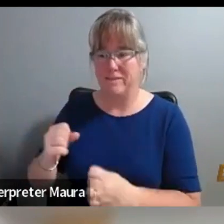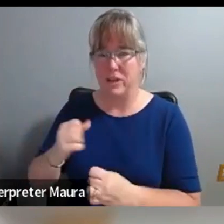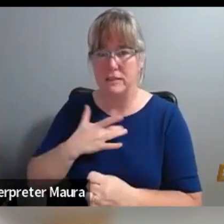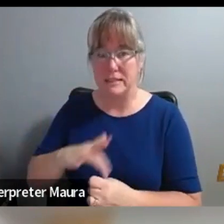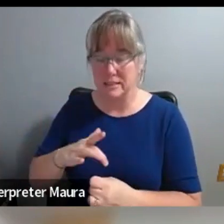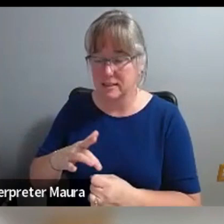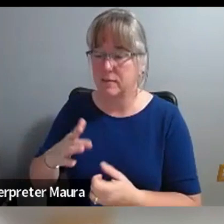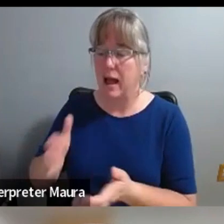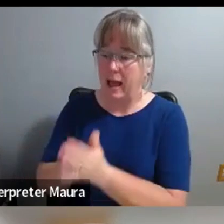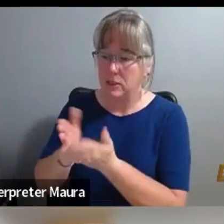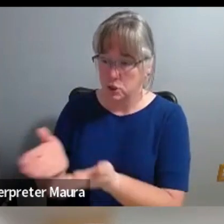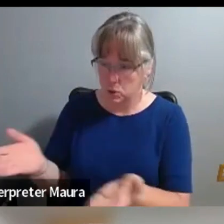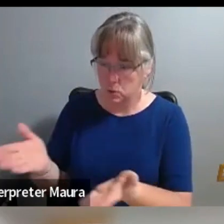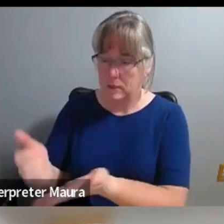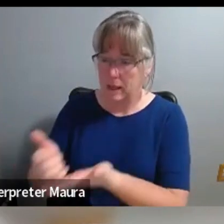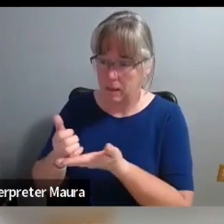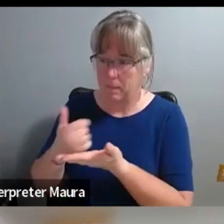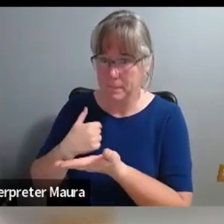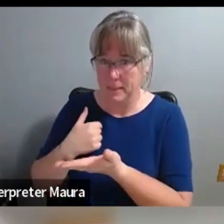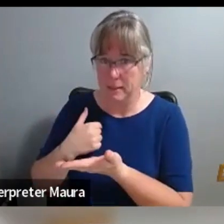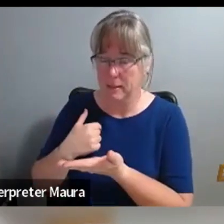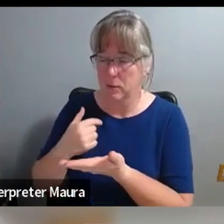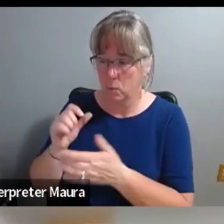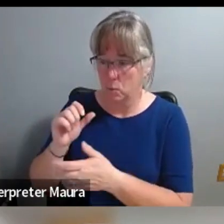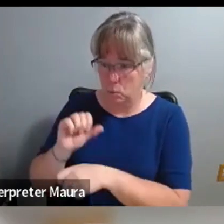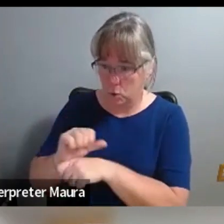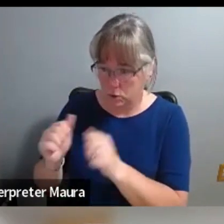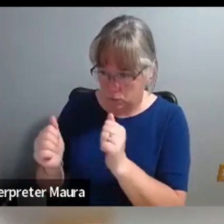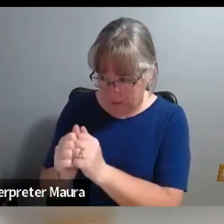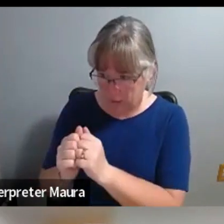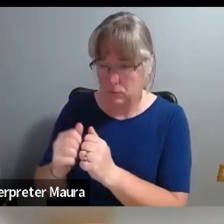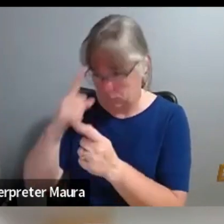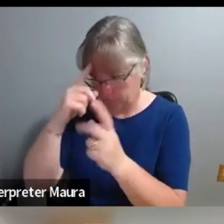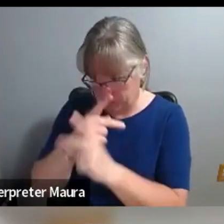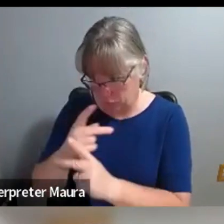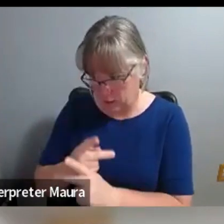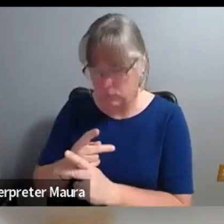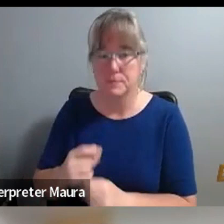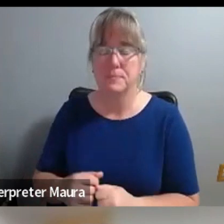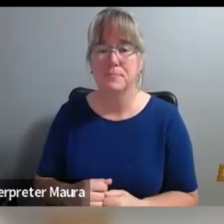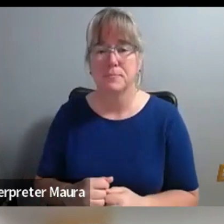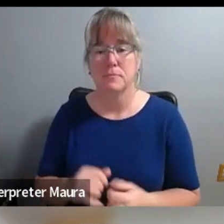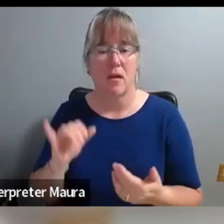to help me work with you to figure that out. And I always